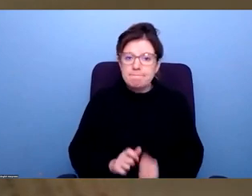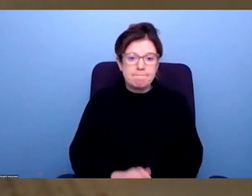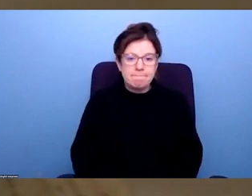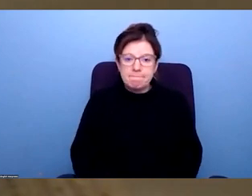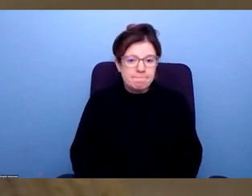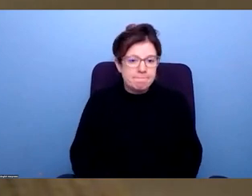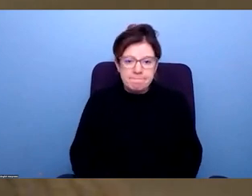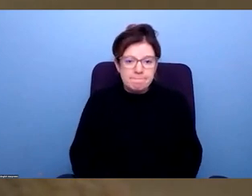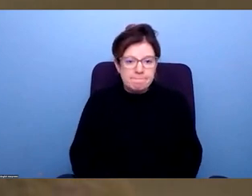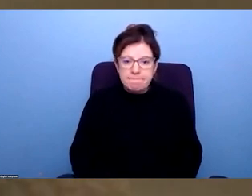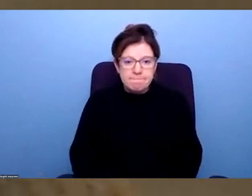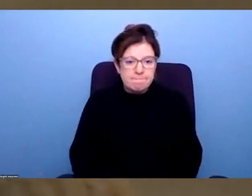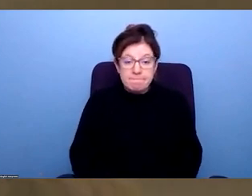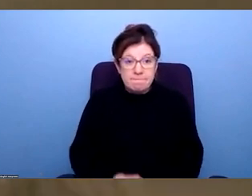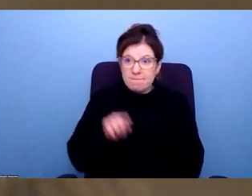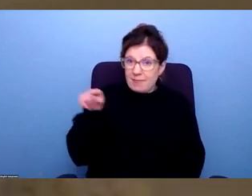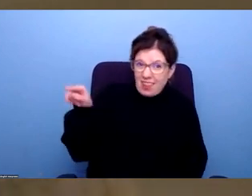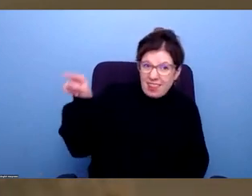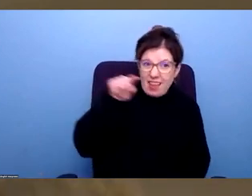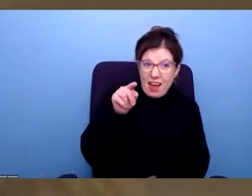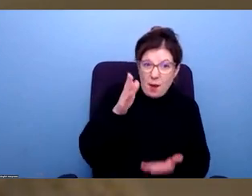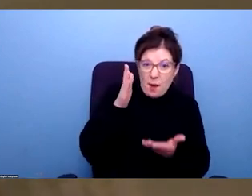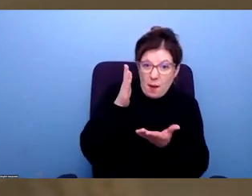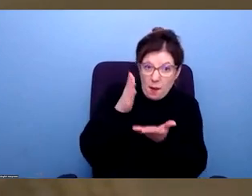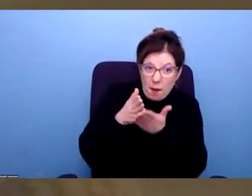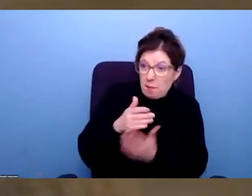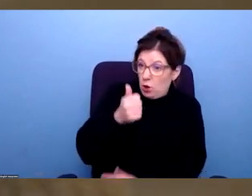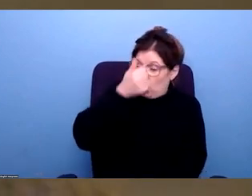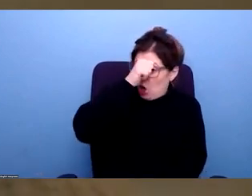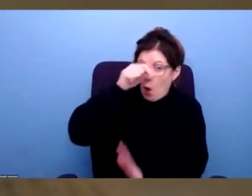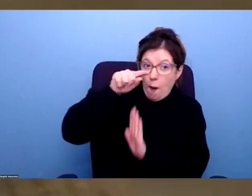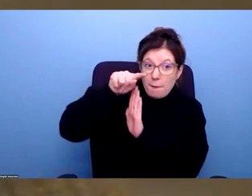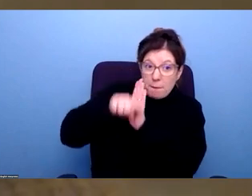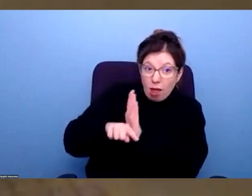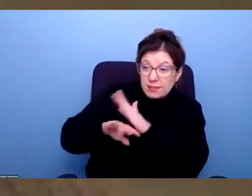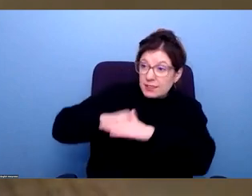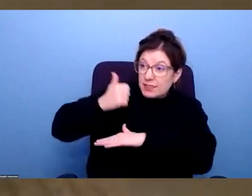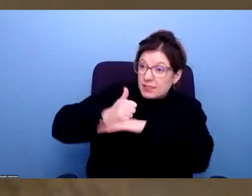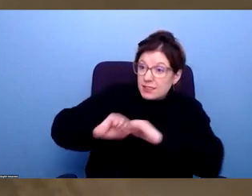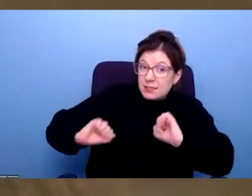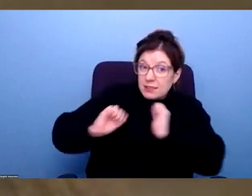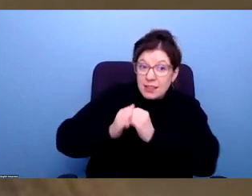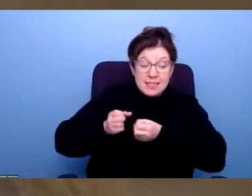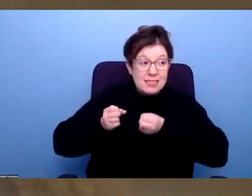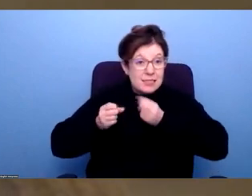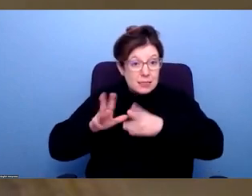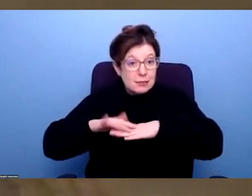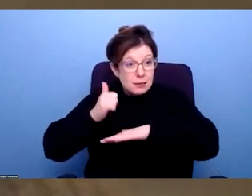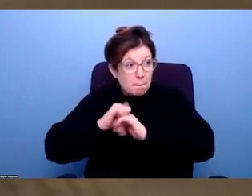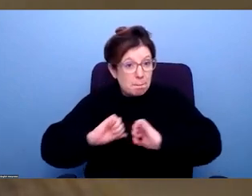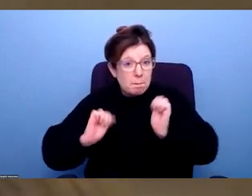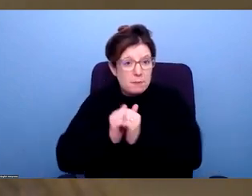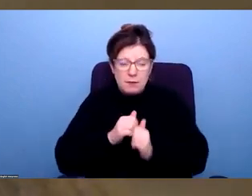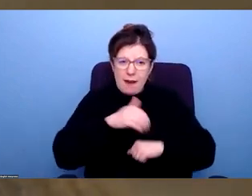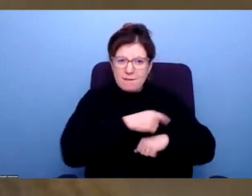real life impacts of, of what happens in these policies and what happens within these systems. I do think as well, are within a